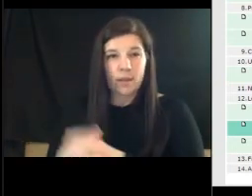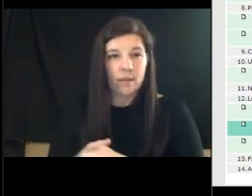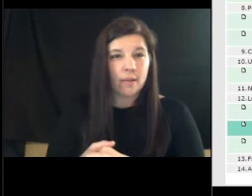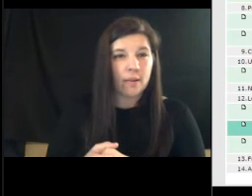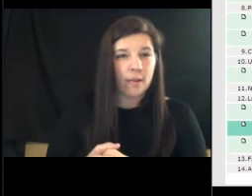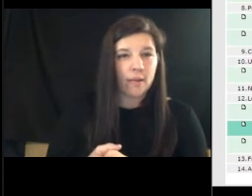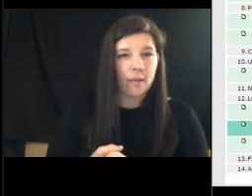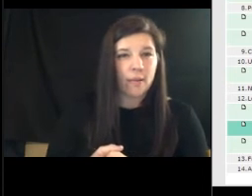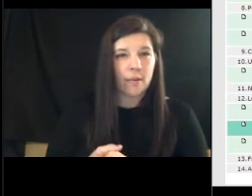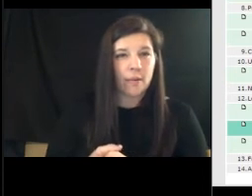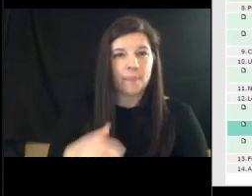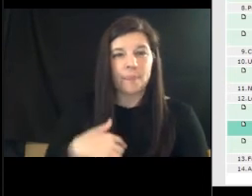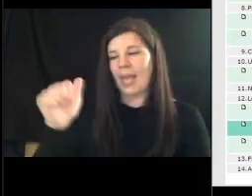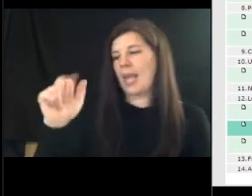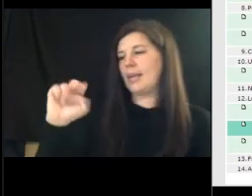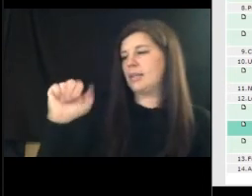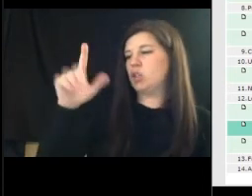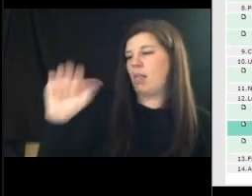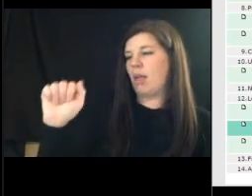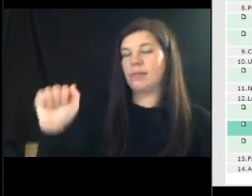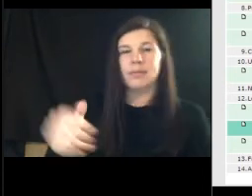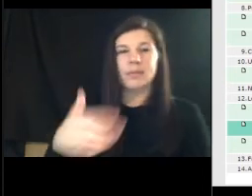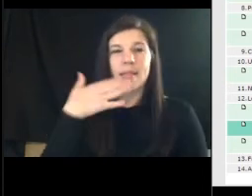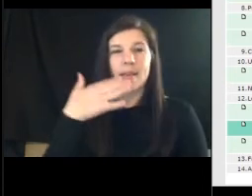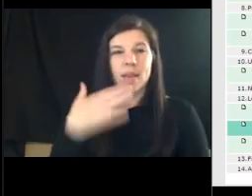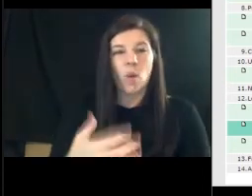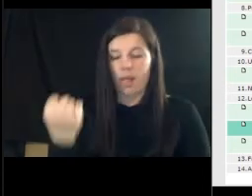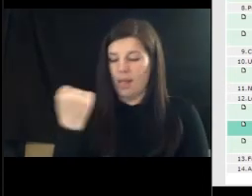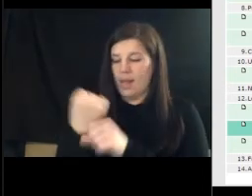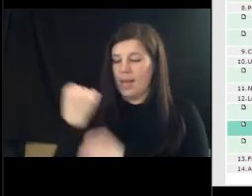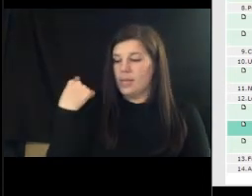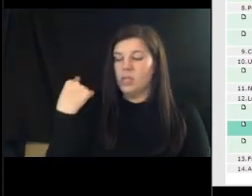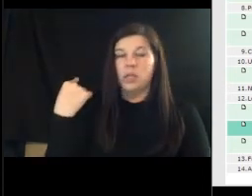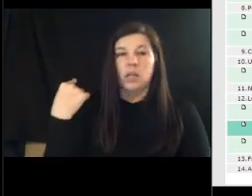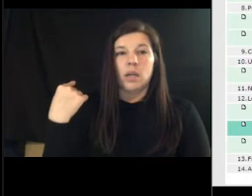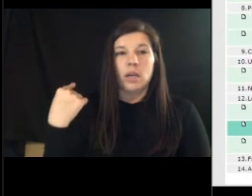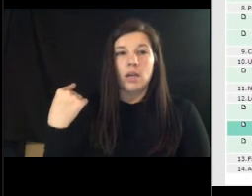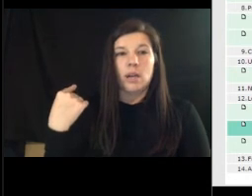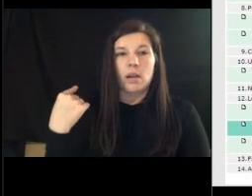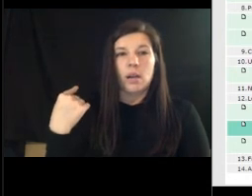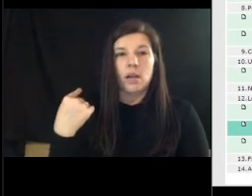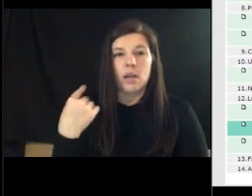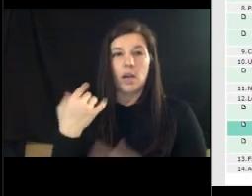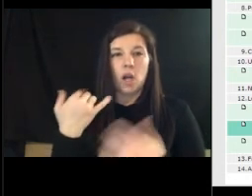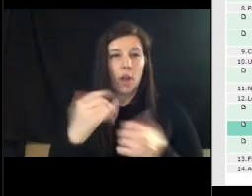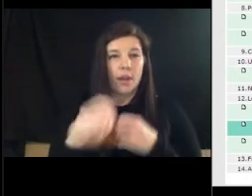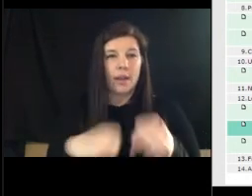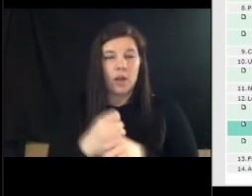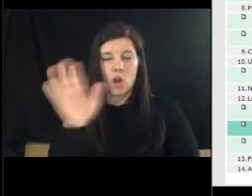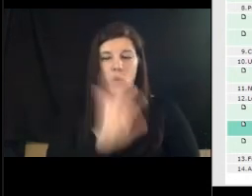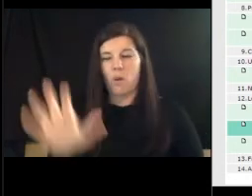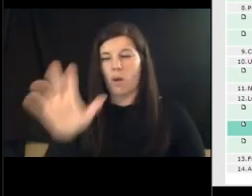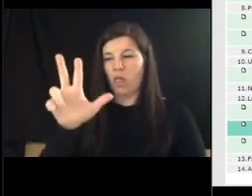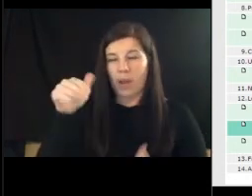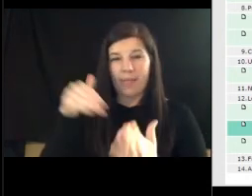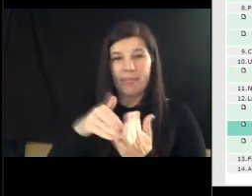prime as utilities thank you um last year was the current year it was around eight thousand uh this